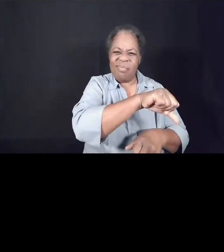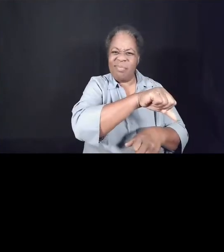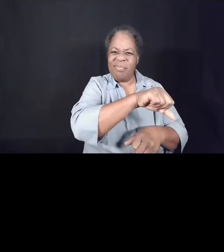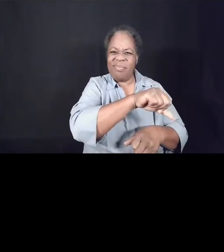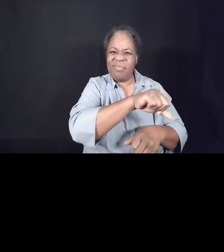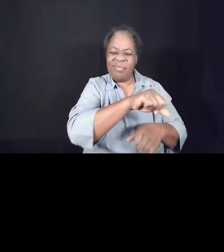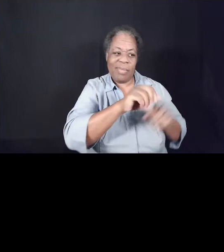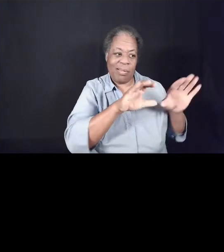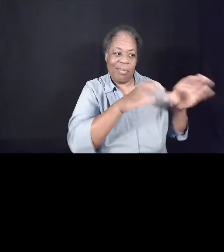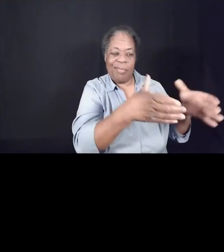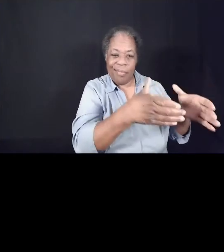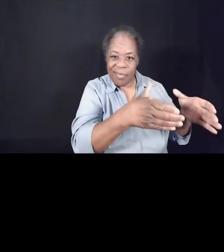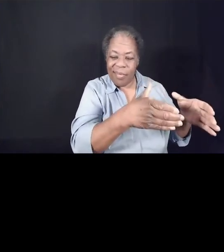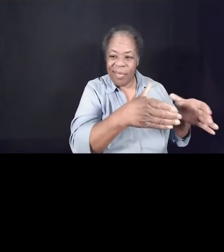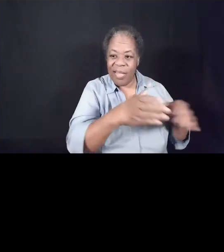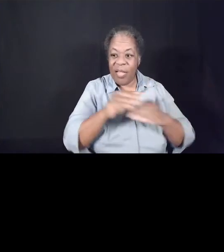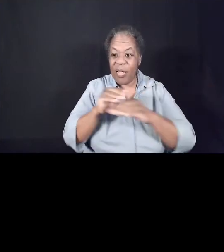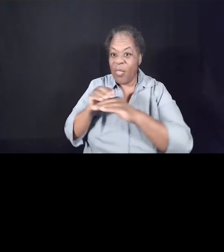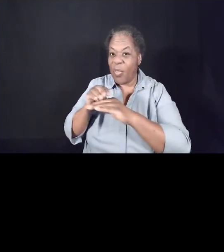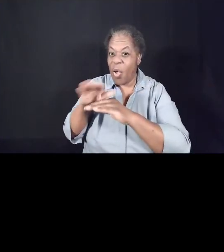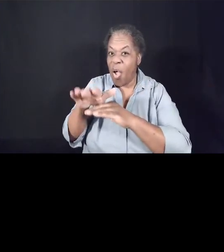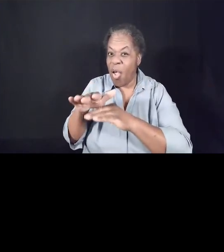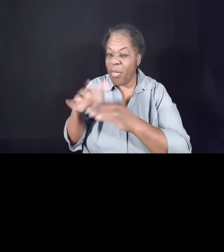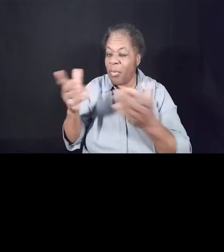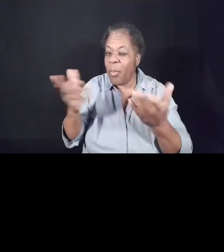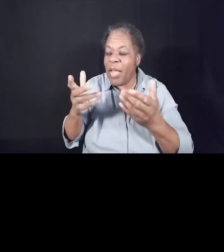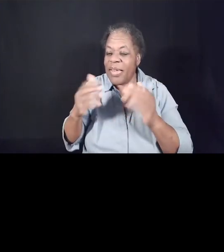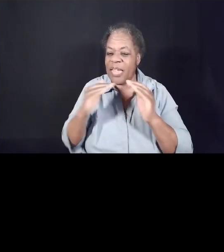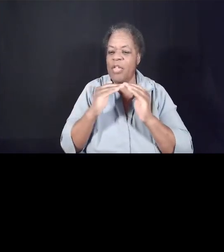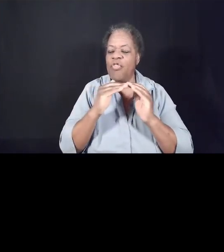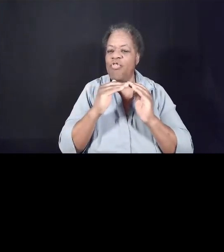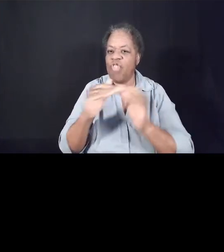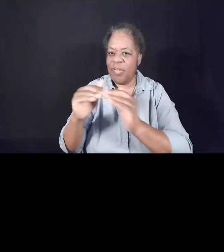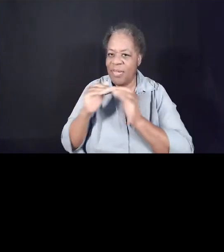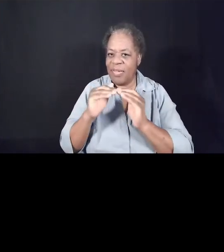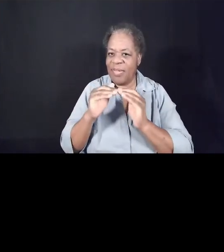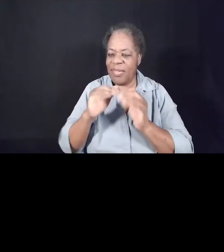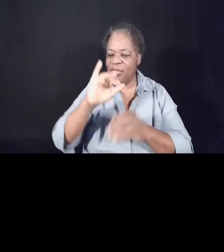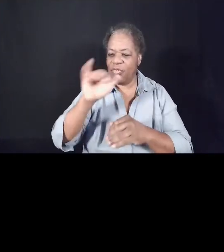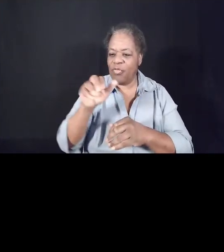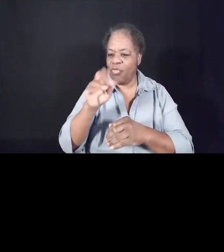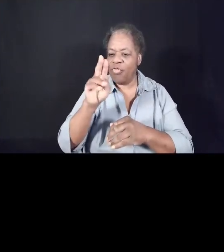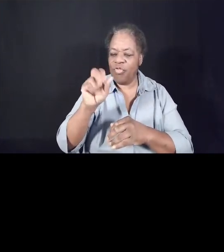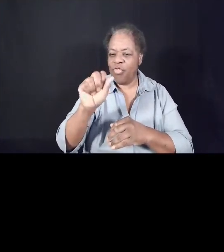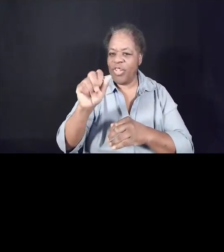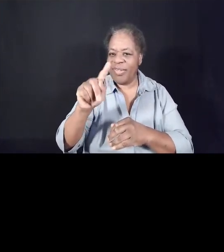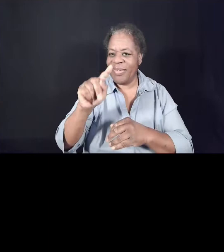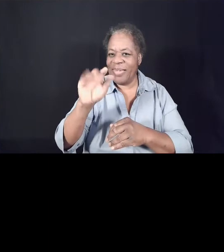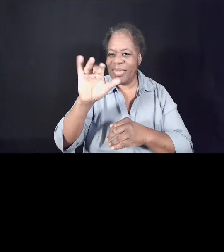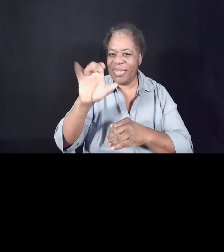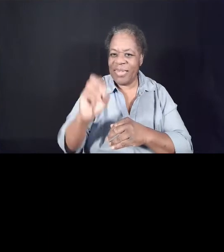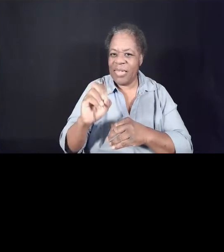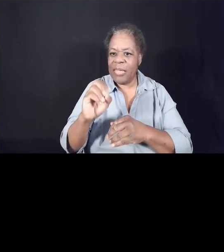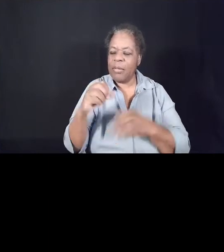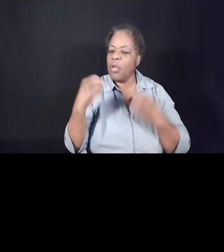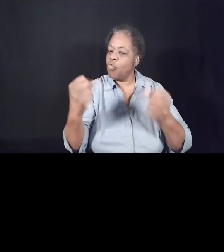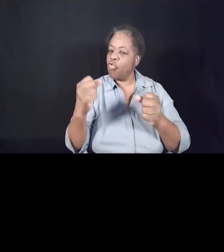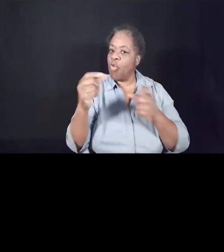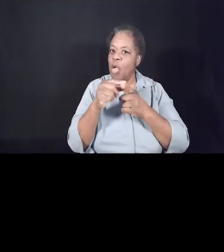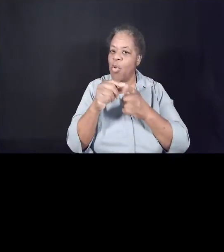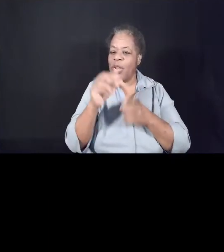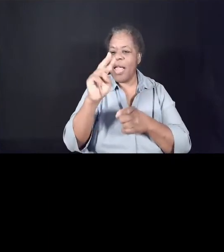talking about is justice. Now, it's a strong word in the Hebrew language, mishpat.